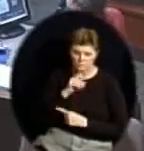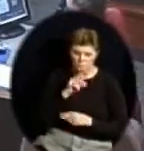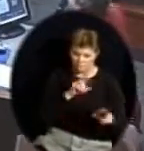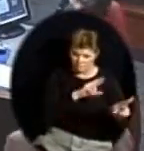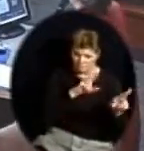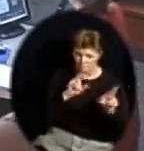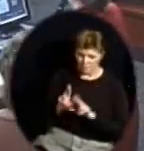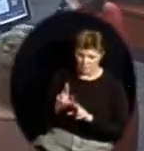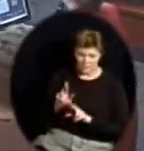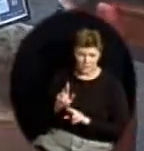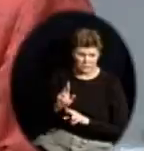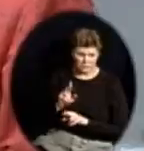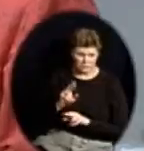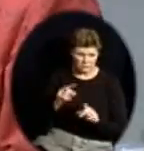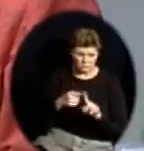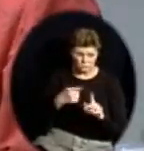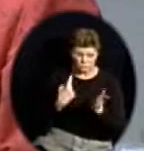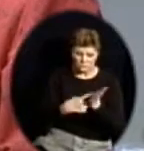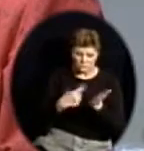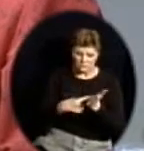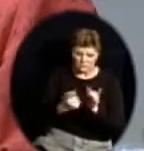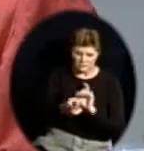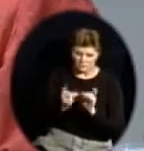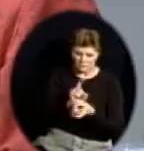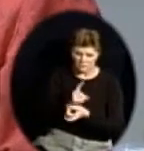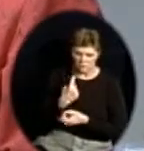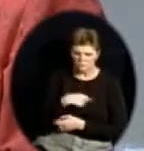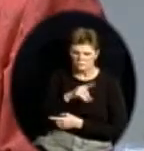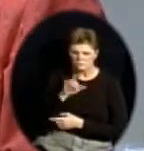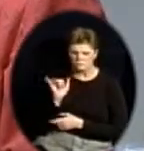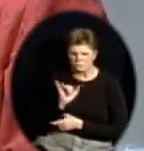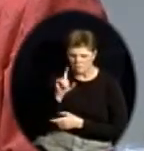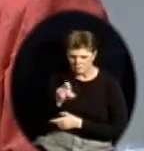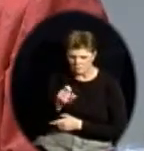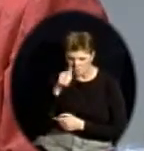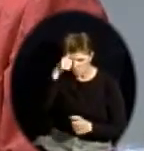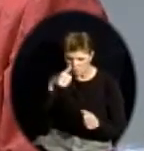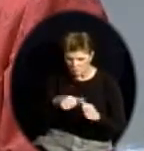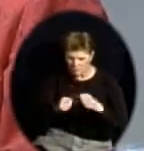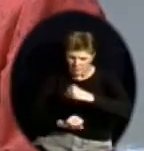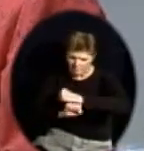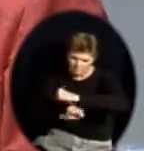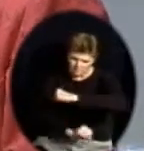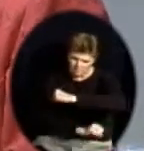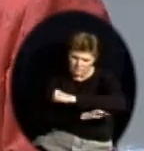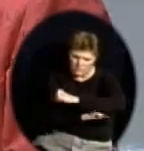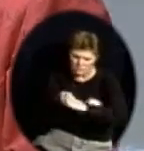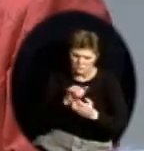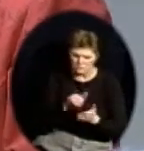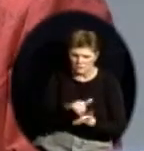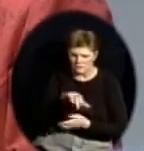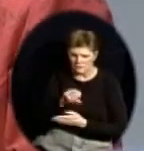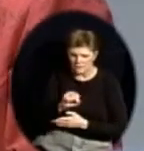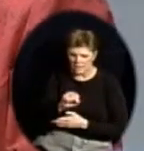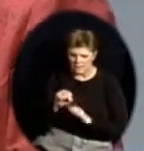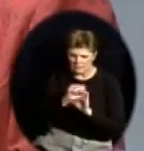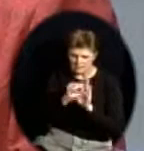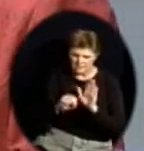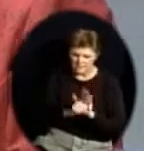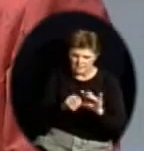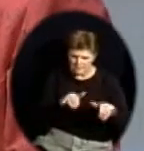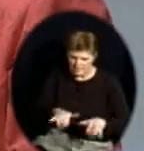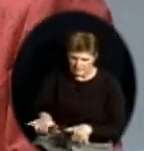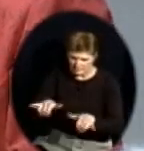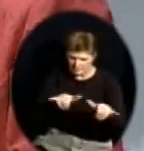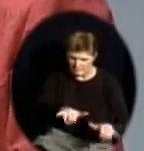those changes, I think it's important that we start with the foundational things, and that works with the state standards. You approved last November our math